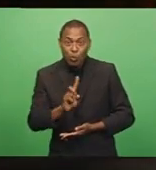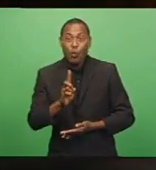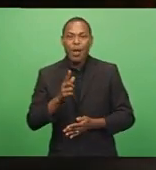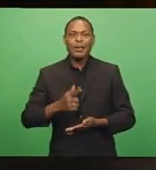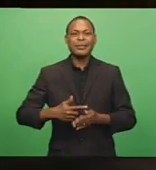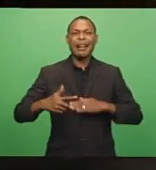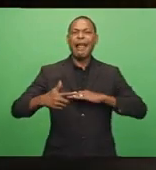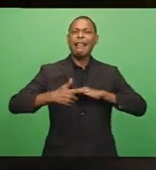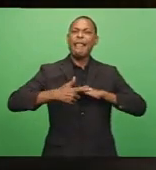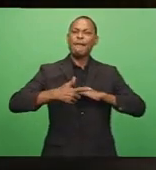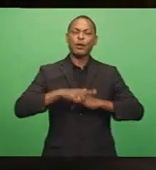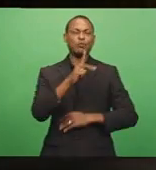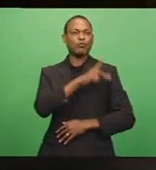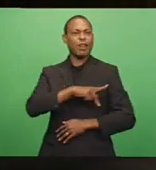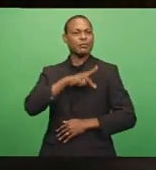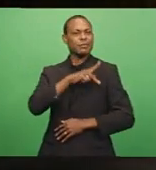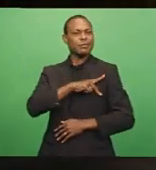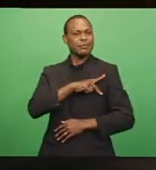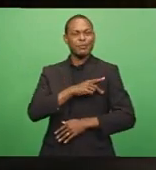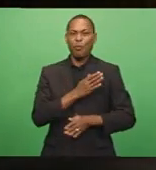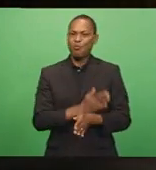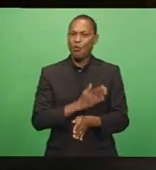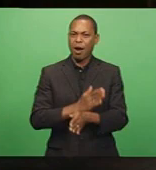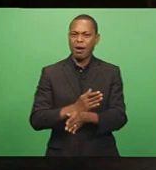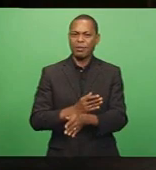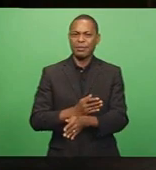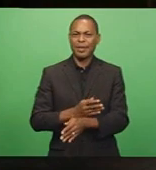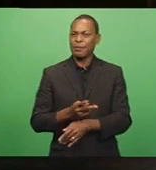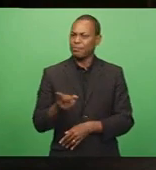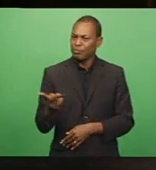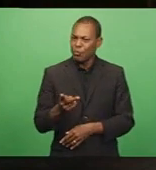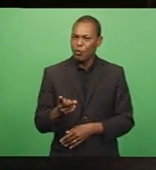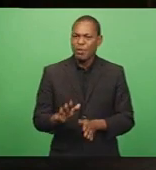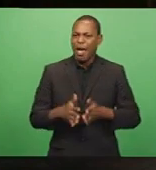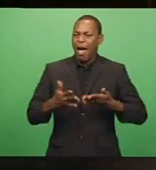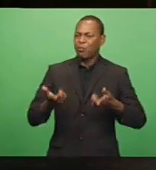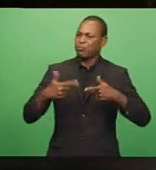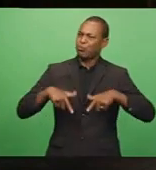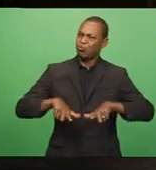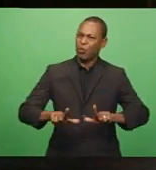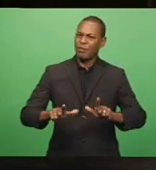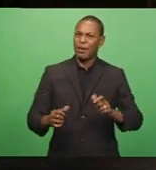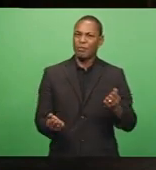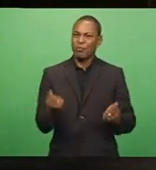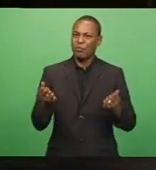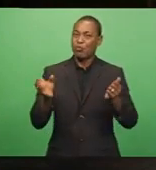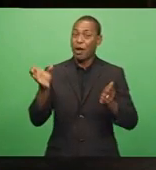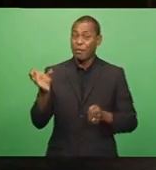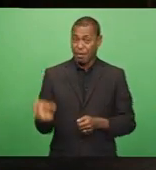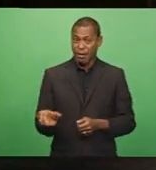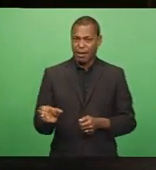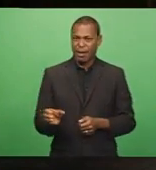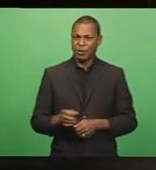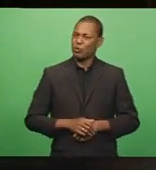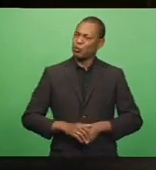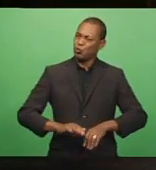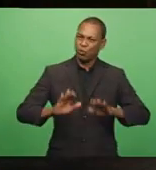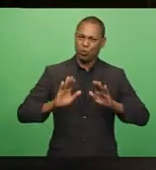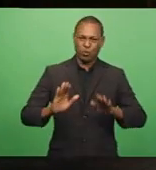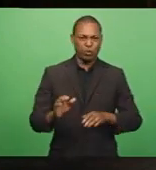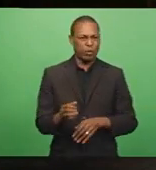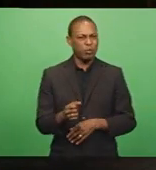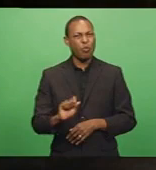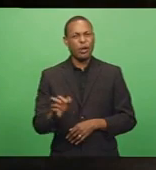professionalism is carried out when they're at work, for drivers and for public when they're traveling in the bus, to ensure they avoid any unnecessary